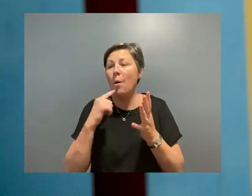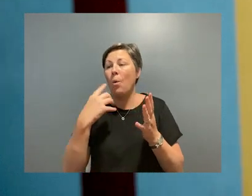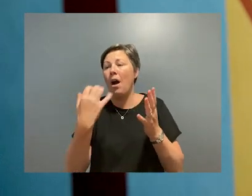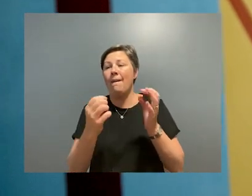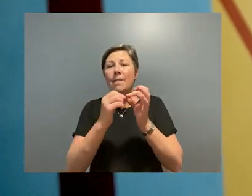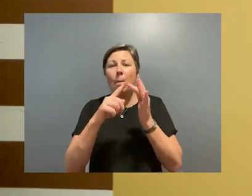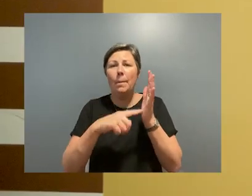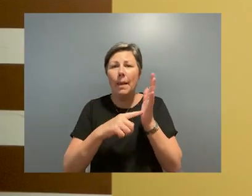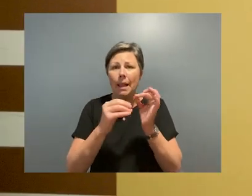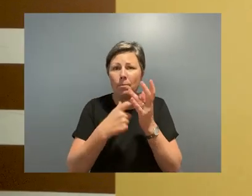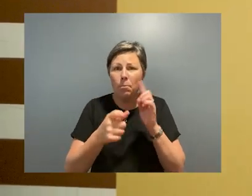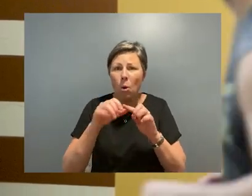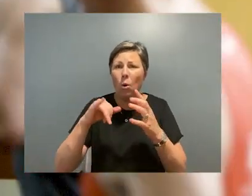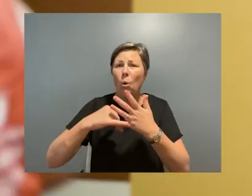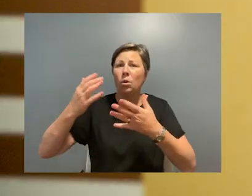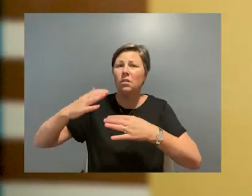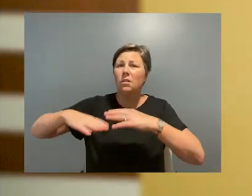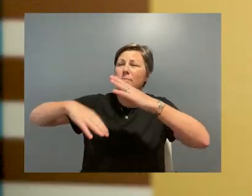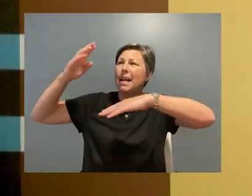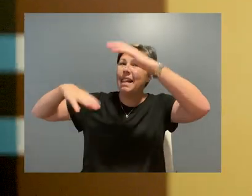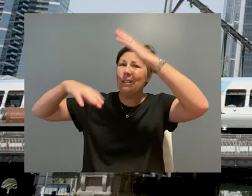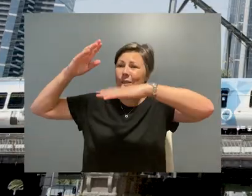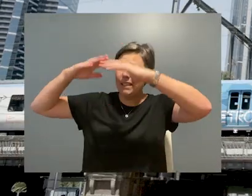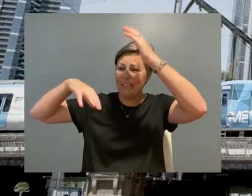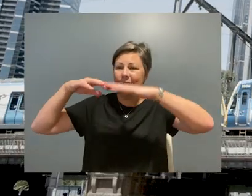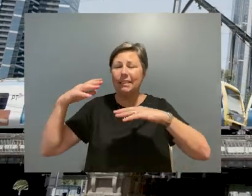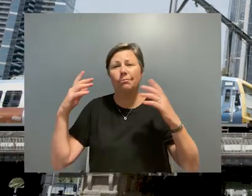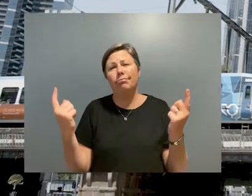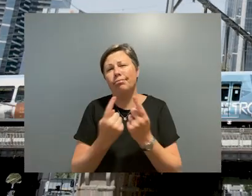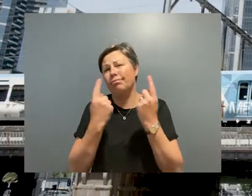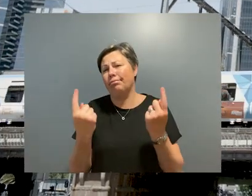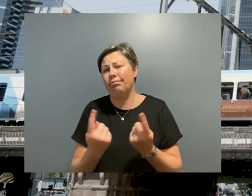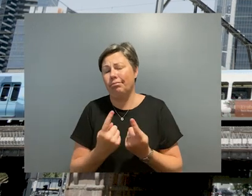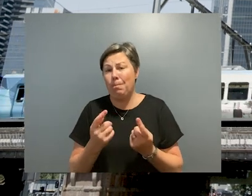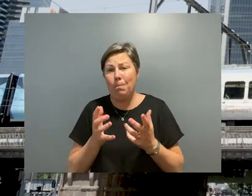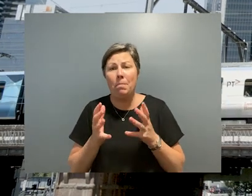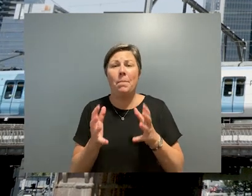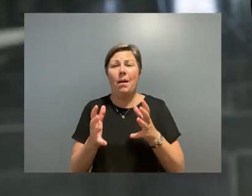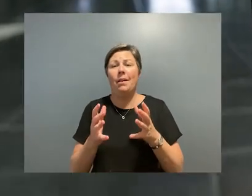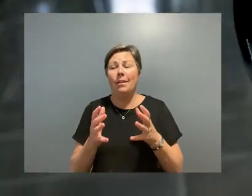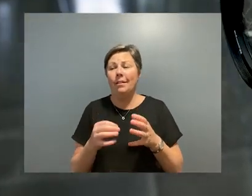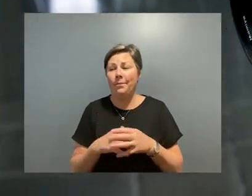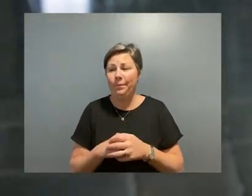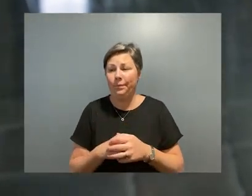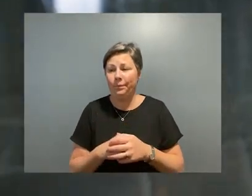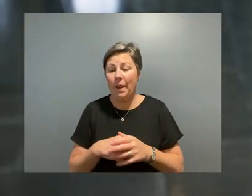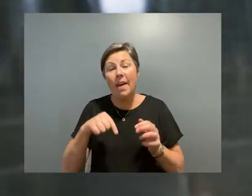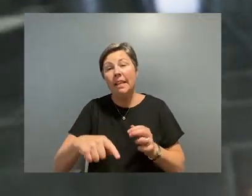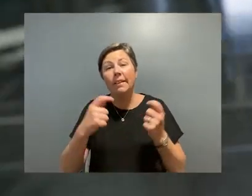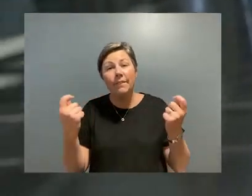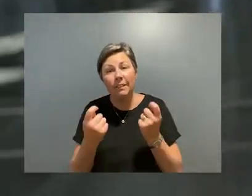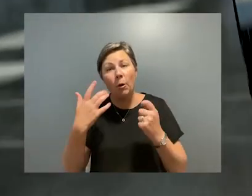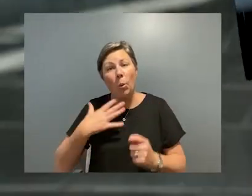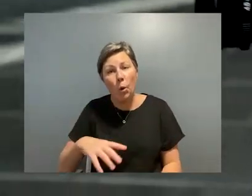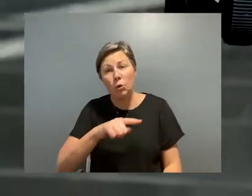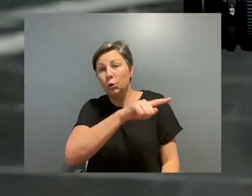billboards buildings and 500 meters of hoardings with metro tunnel created program the festival will encourage the public to engage